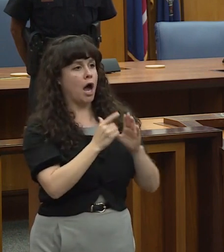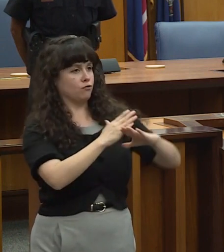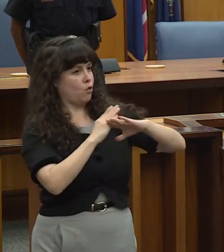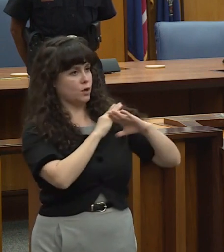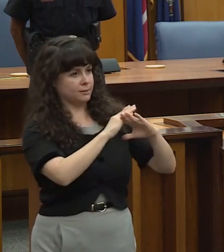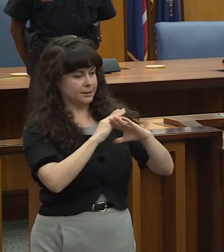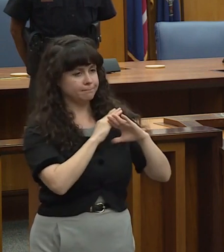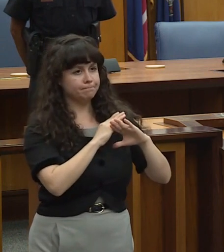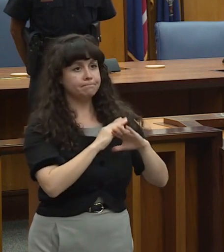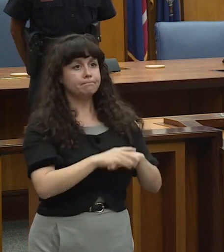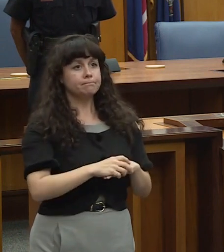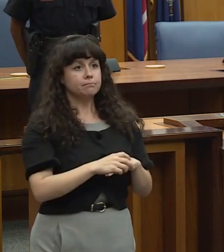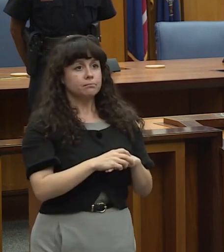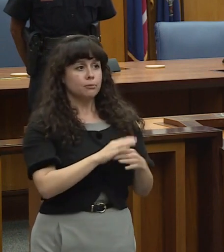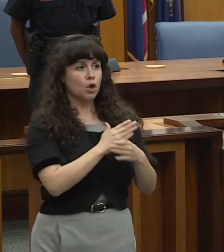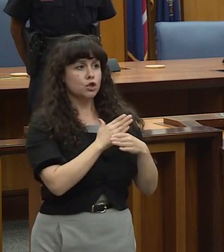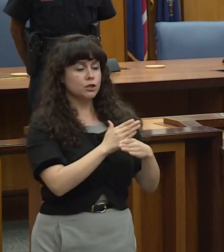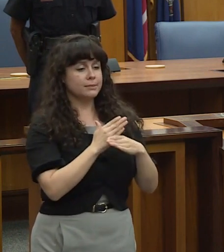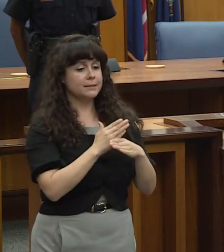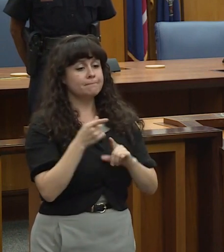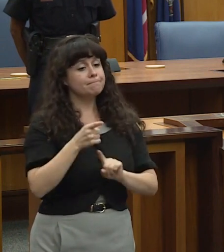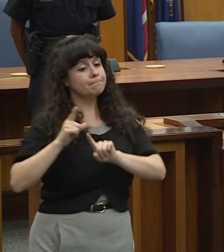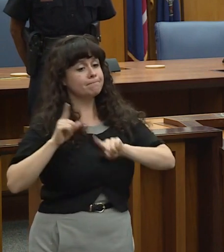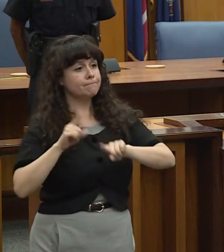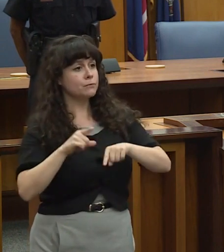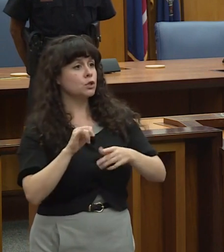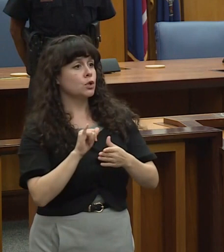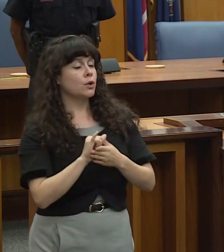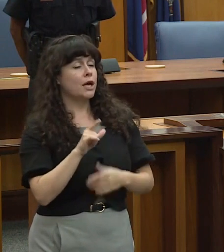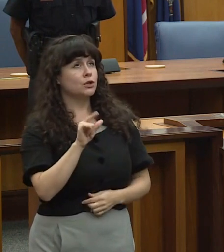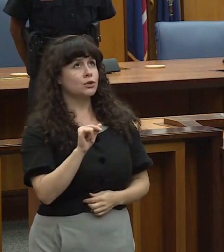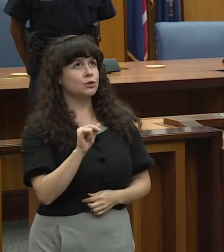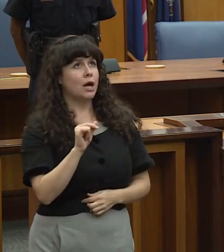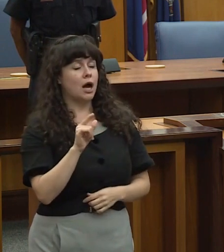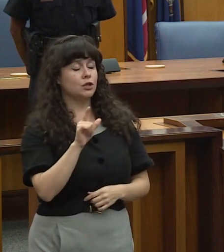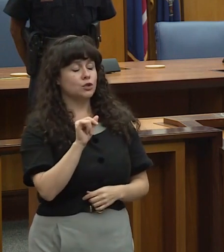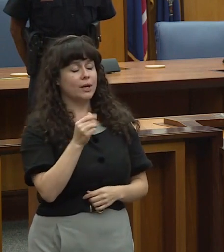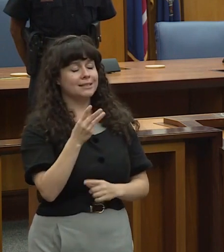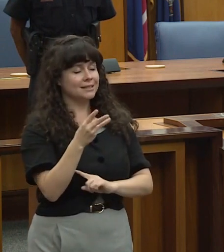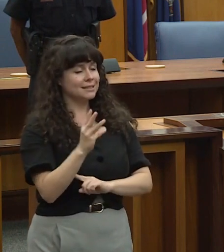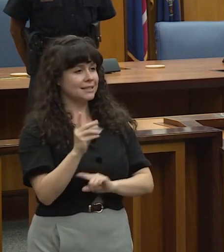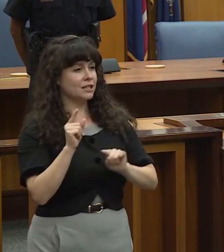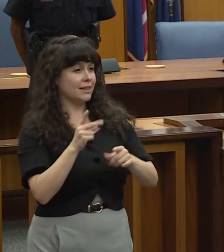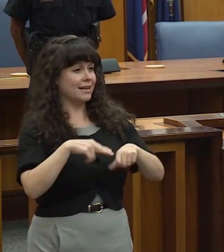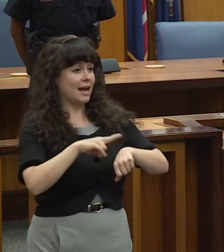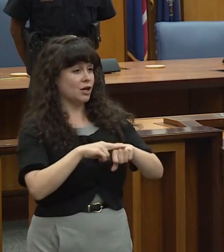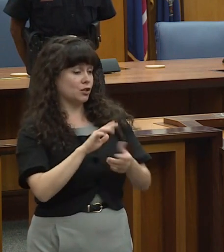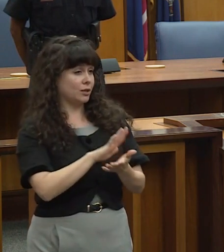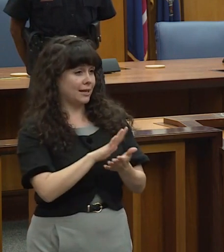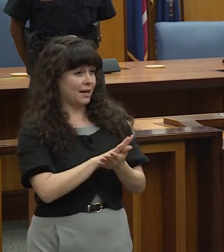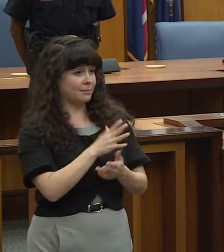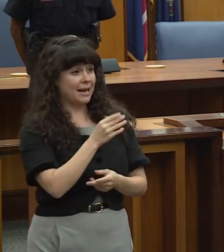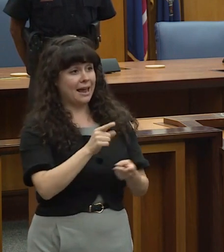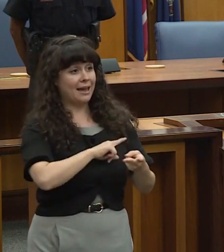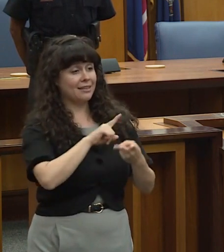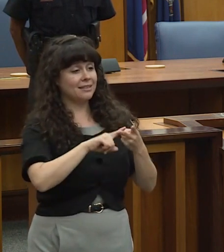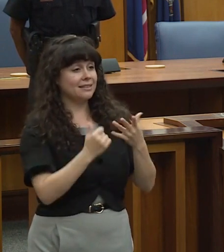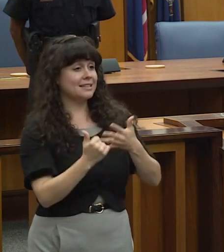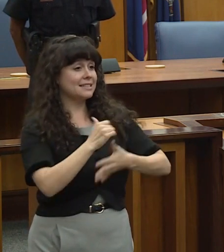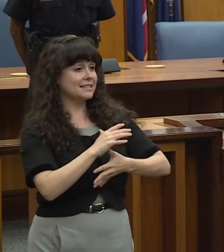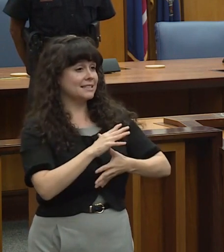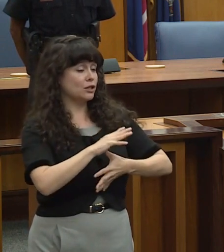264th session of the FBI National Academy in 2016 and the Senior Management Institute